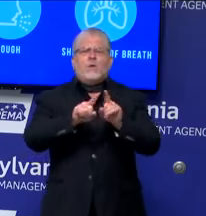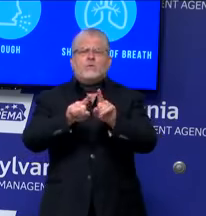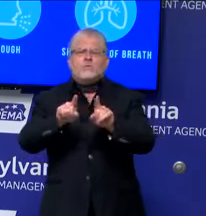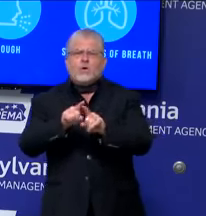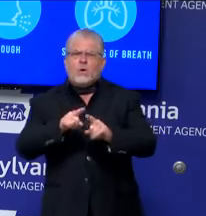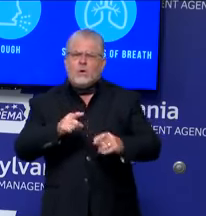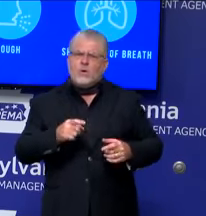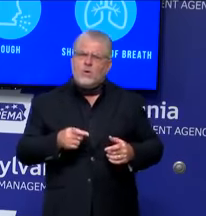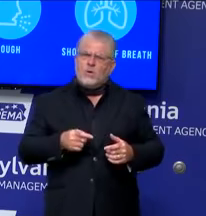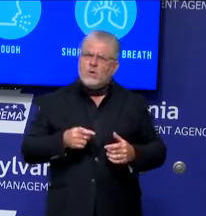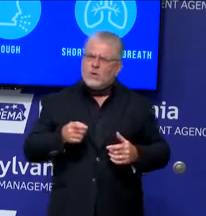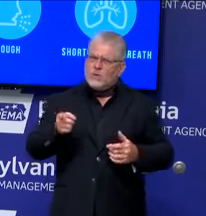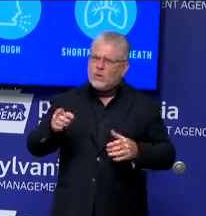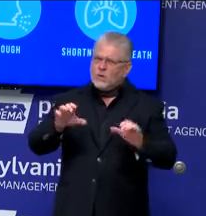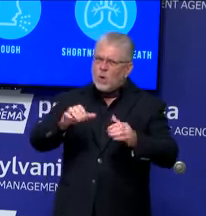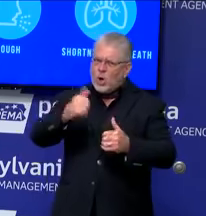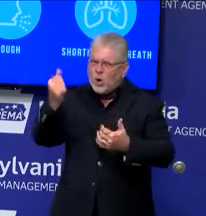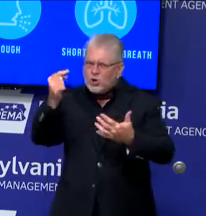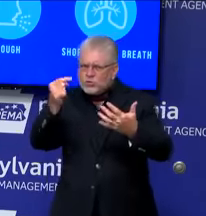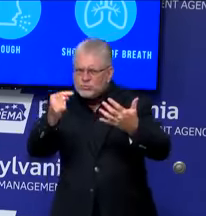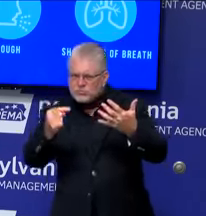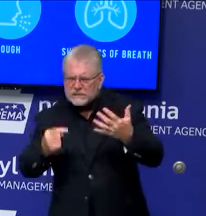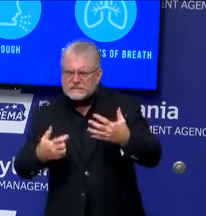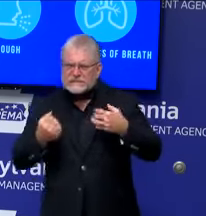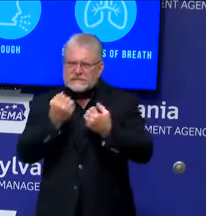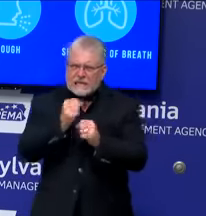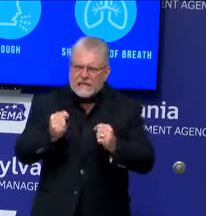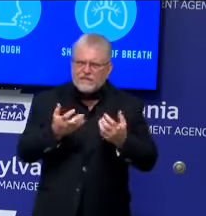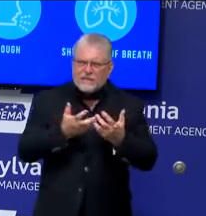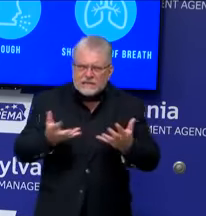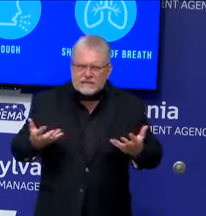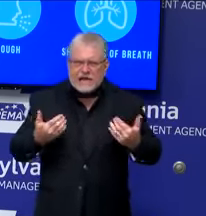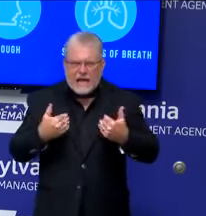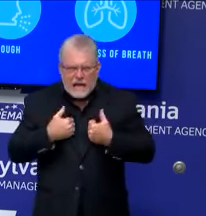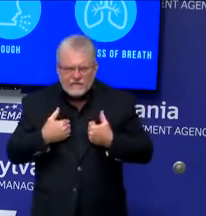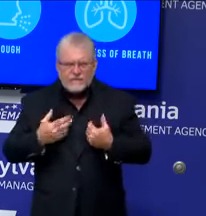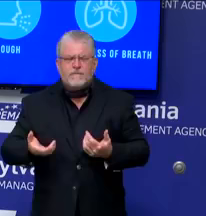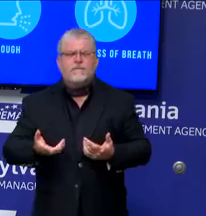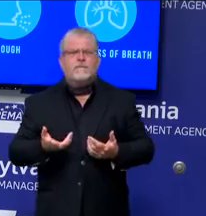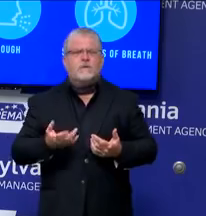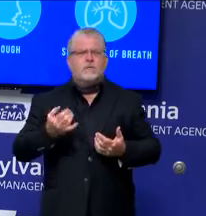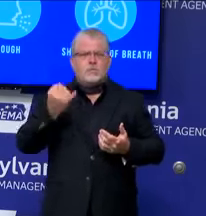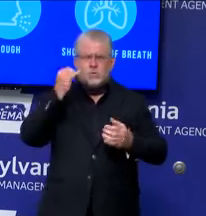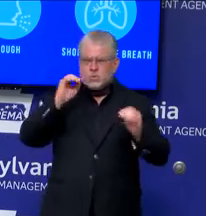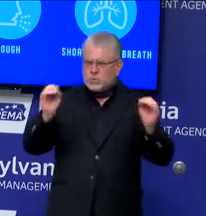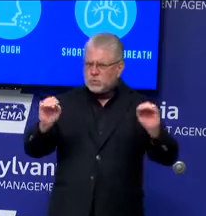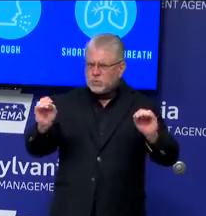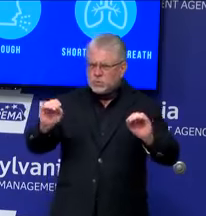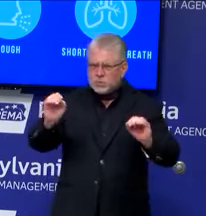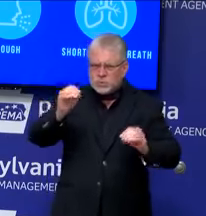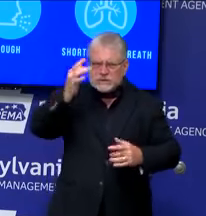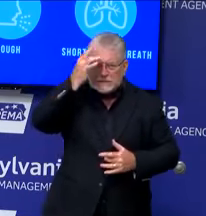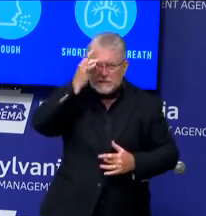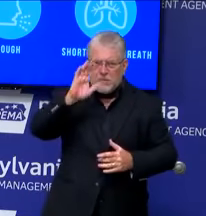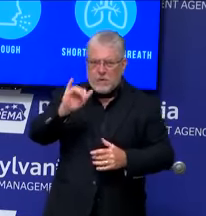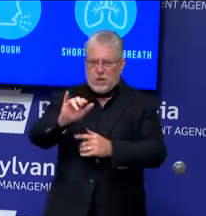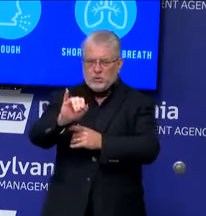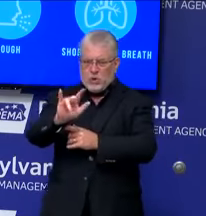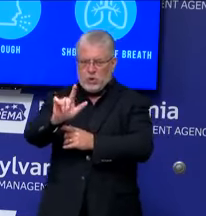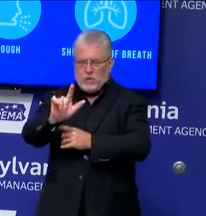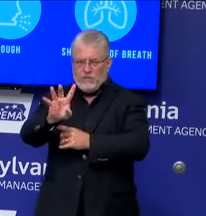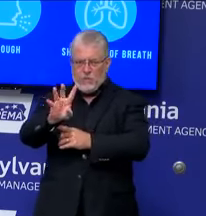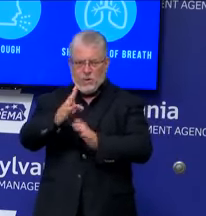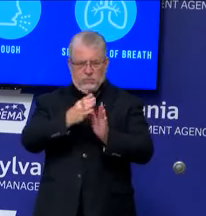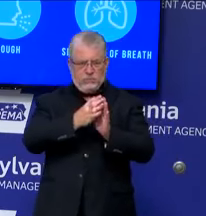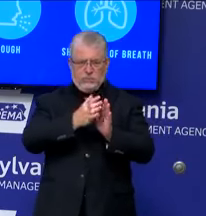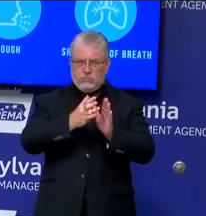you know, equipment and things like that. Like, so say they had zero infections as of July 24th and they were able